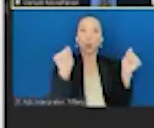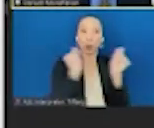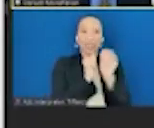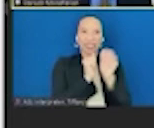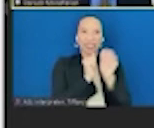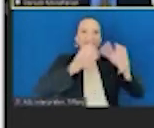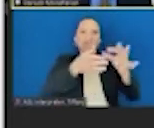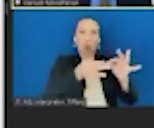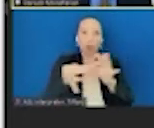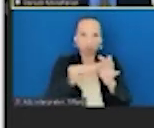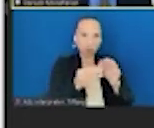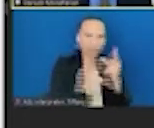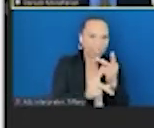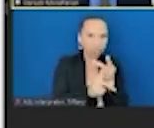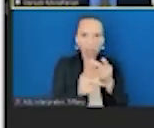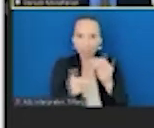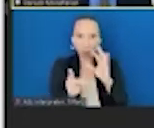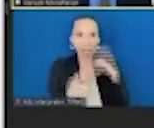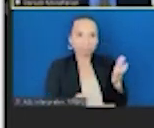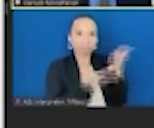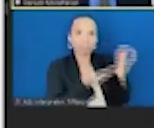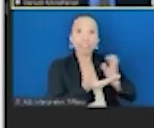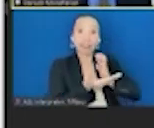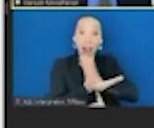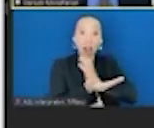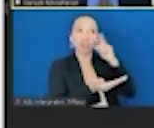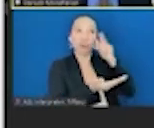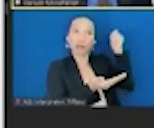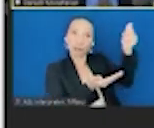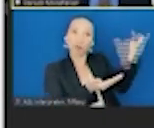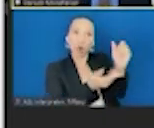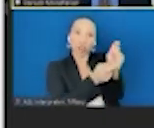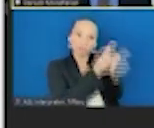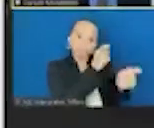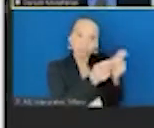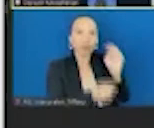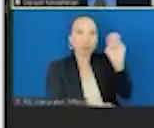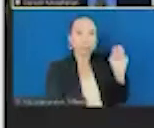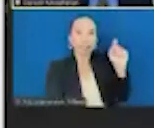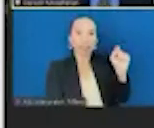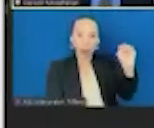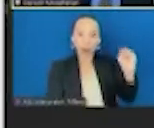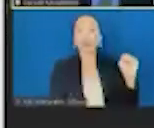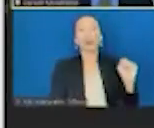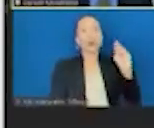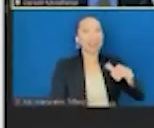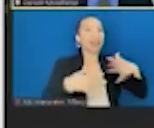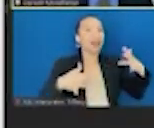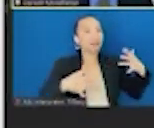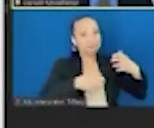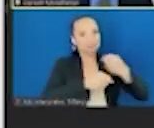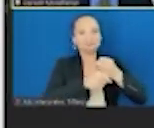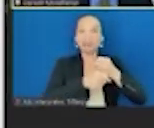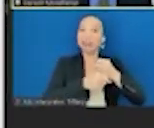to create a similar bill for produce prescription programs. So that's a lot on health care. And I just want to switch